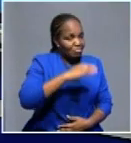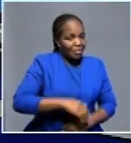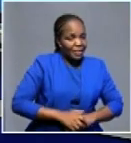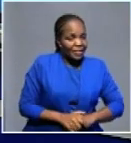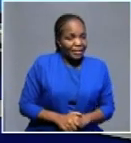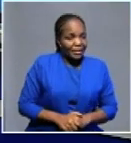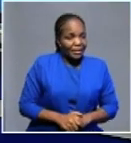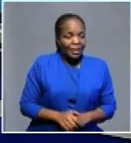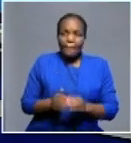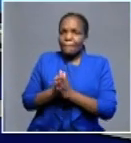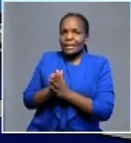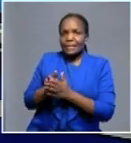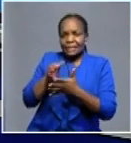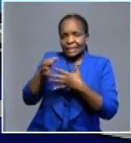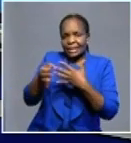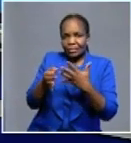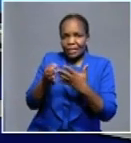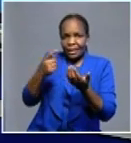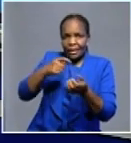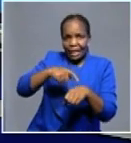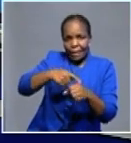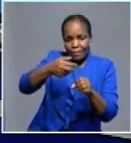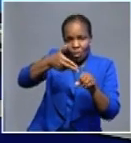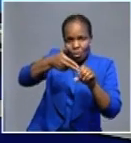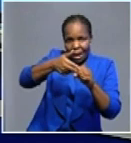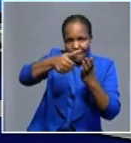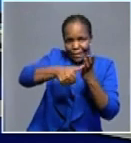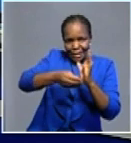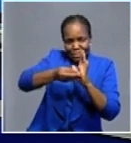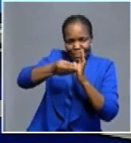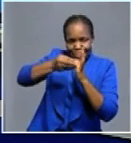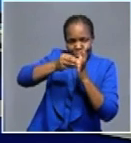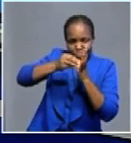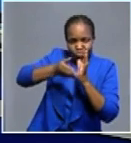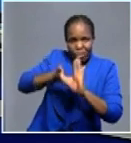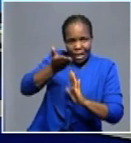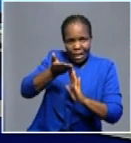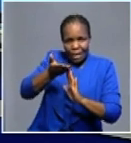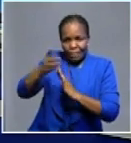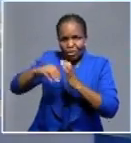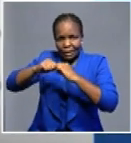Briefly speak to us on how the fuel prices have affected the profitability of the taxi sector.